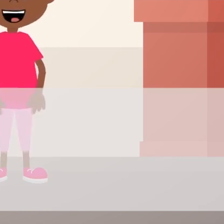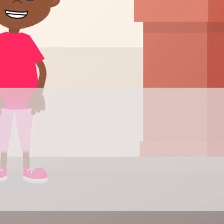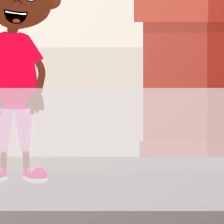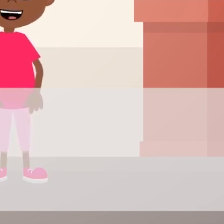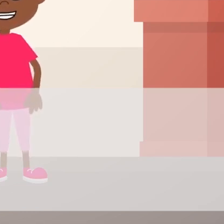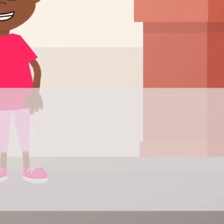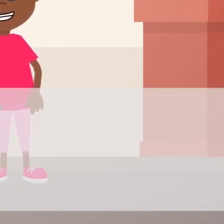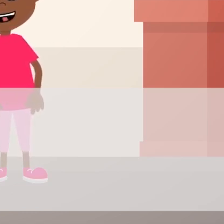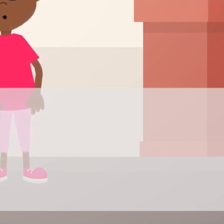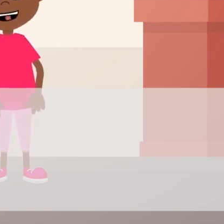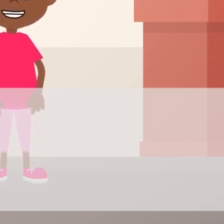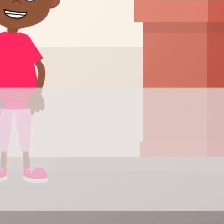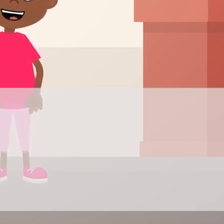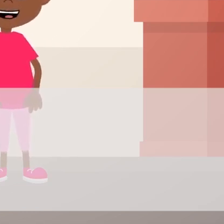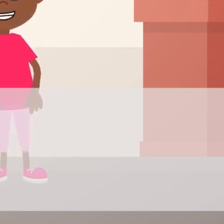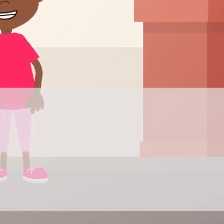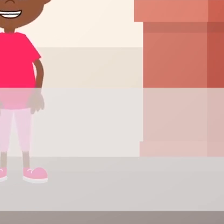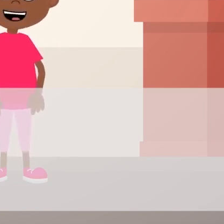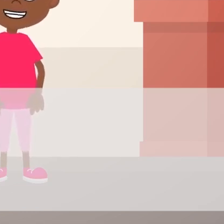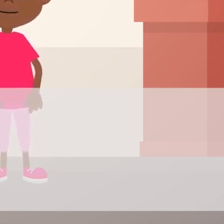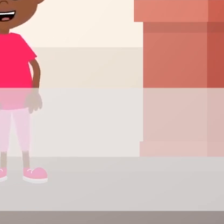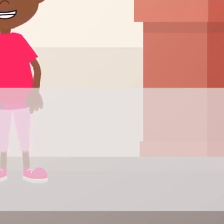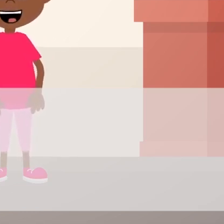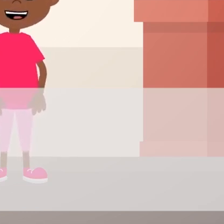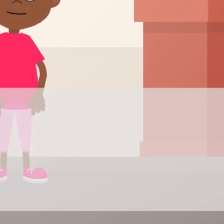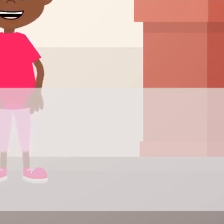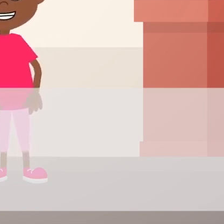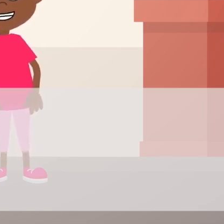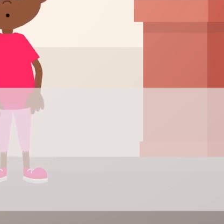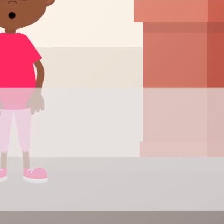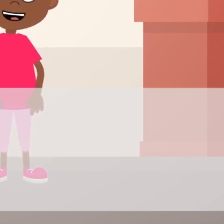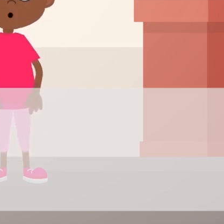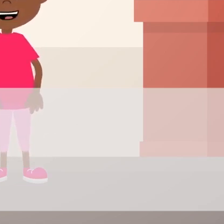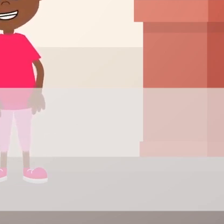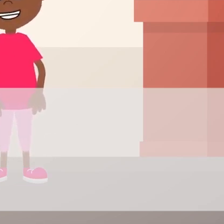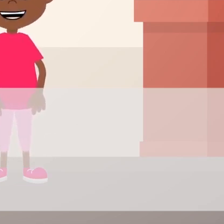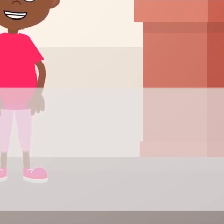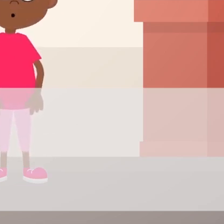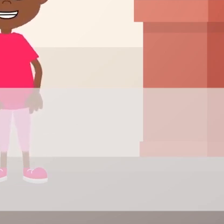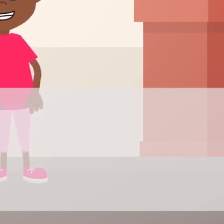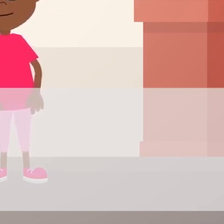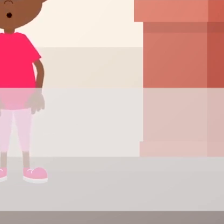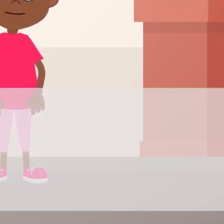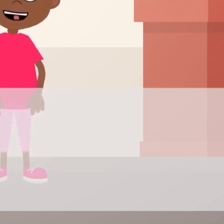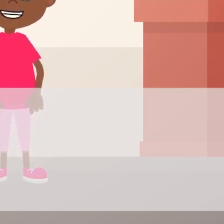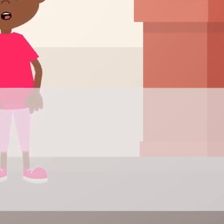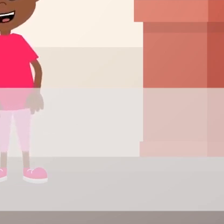How we can speak up, how we can speak up. I'm playing with the things, I'm playing with the things.